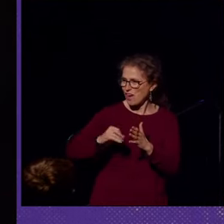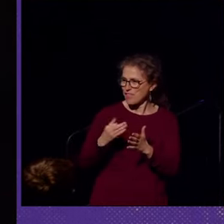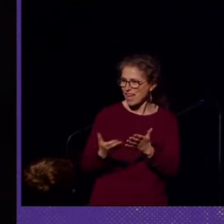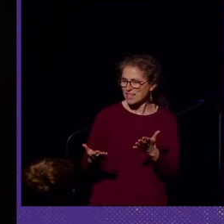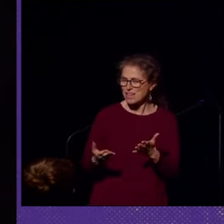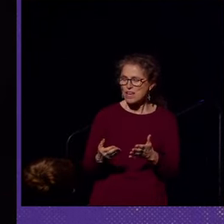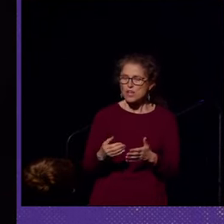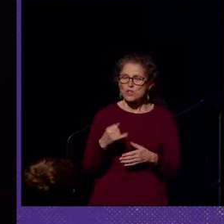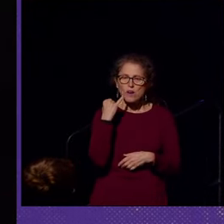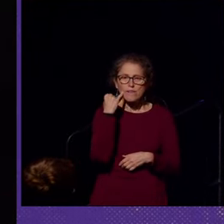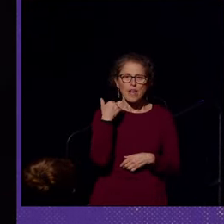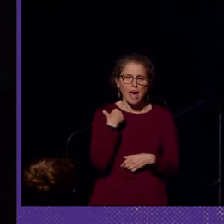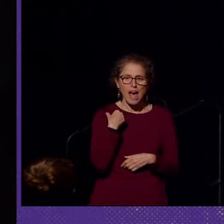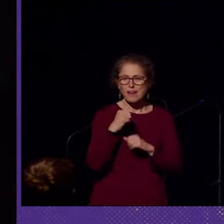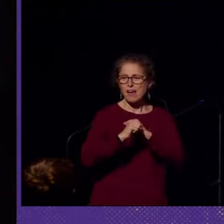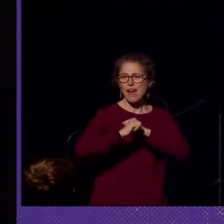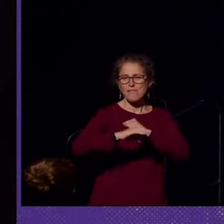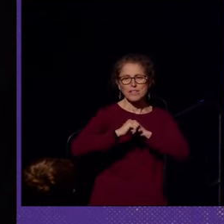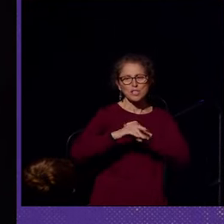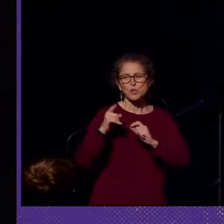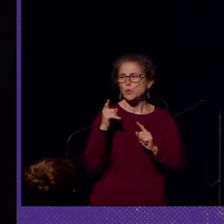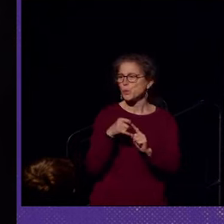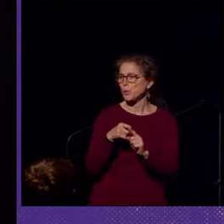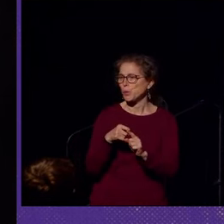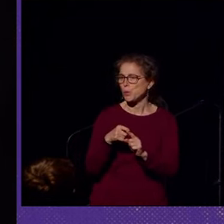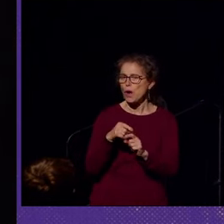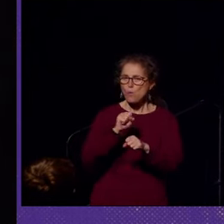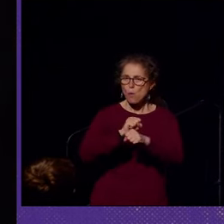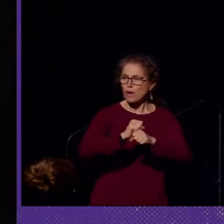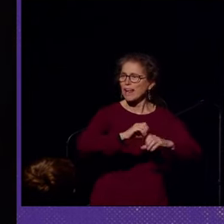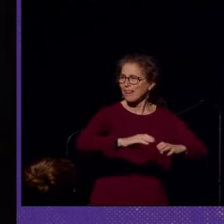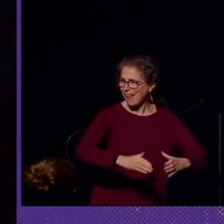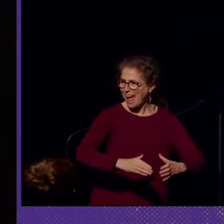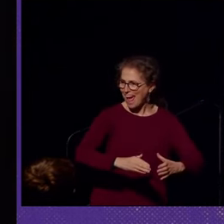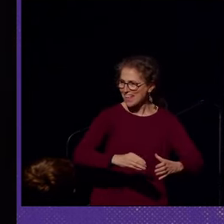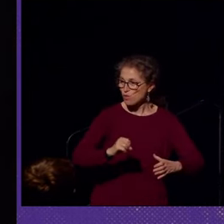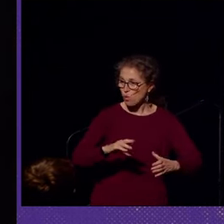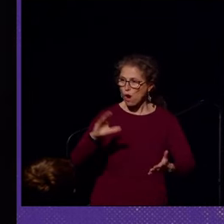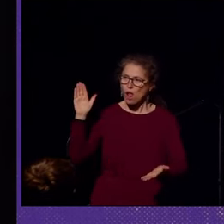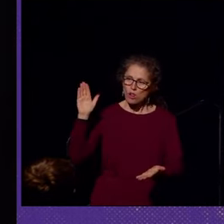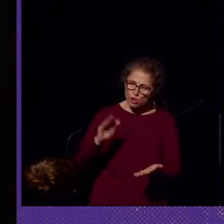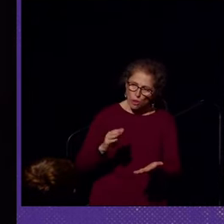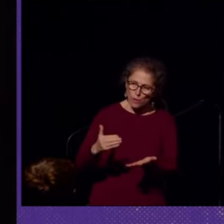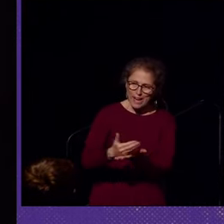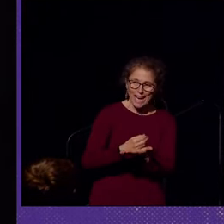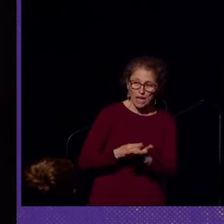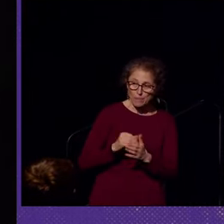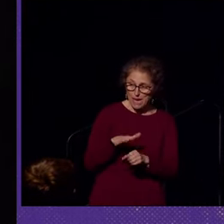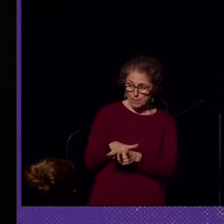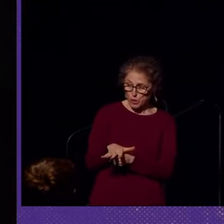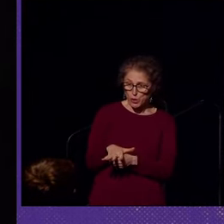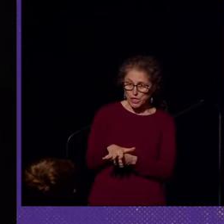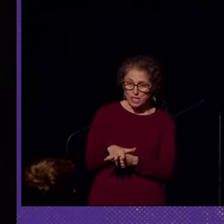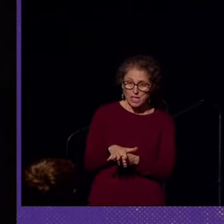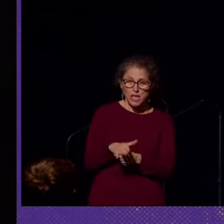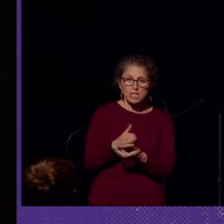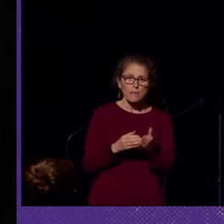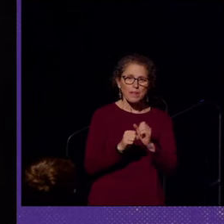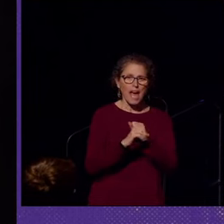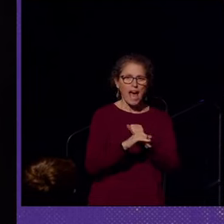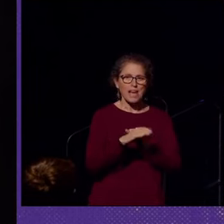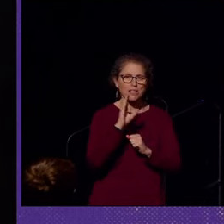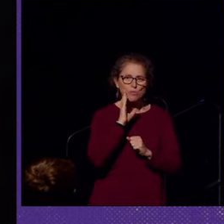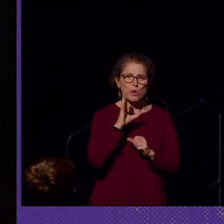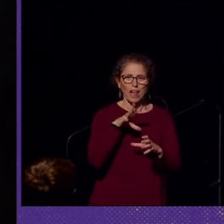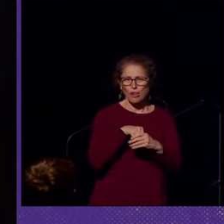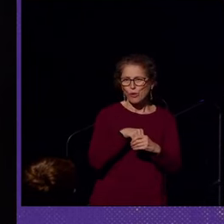So when they were advertising to a working class or a lower income neighborhood, some of these ads would